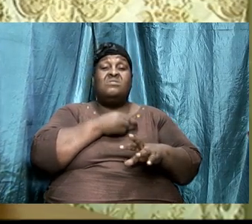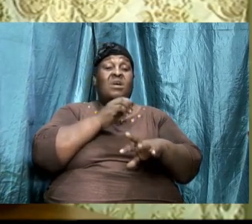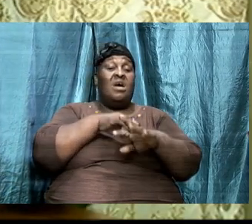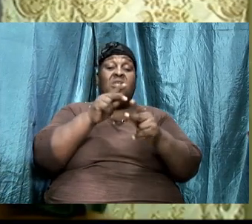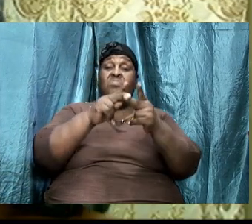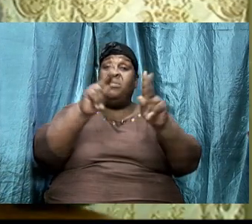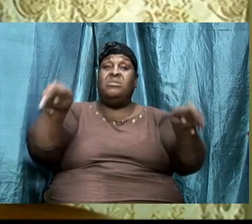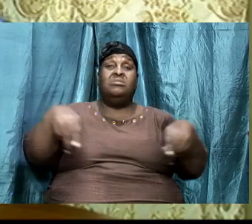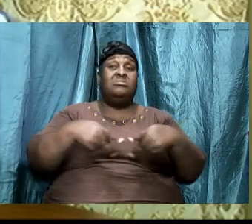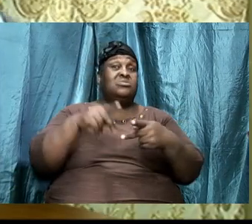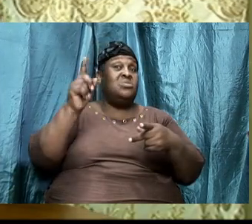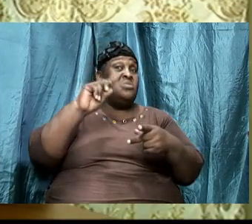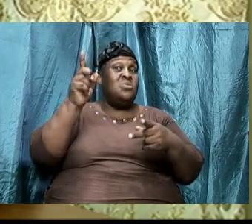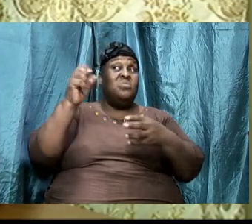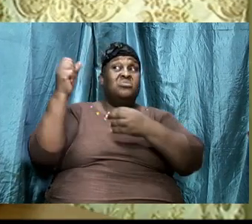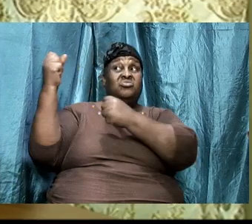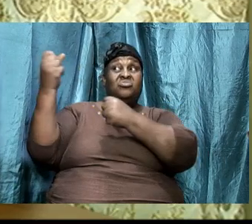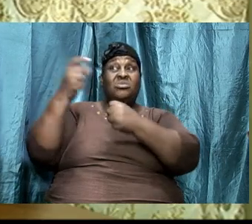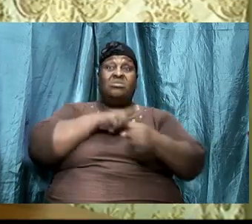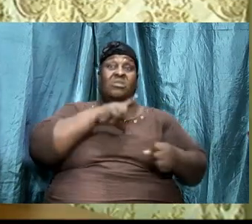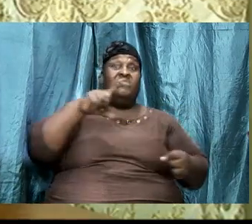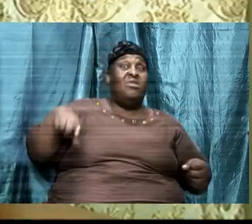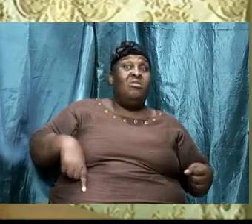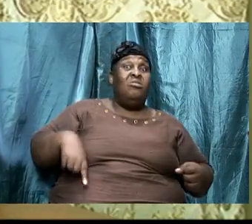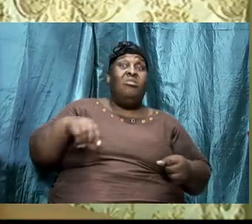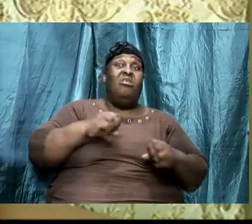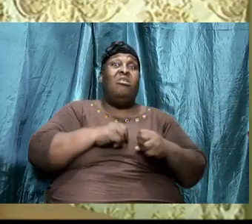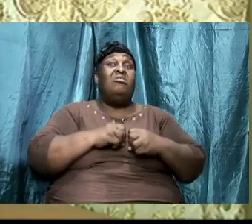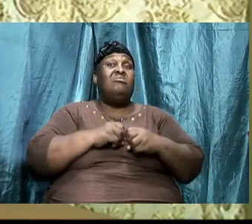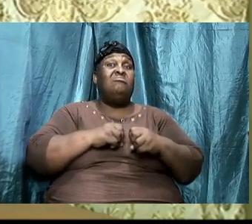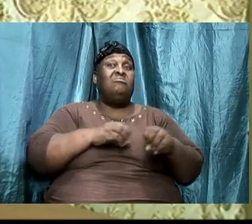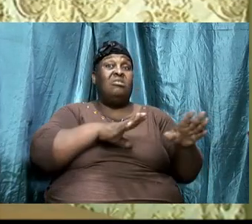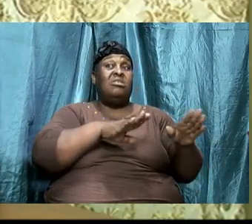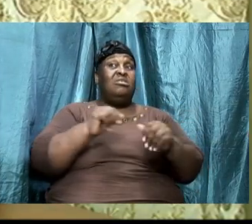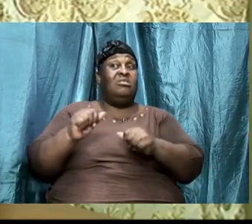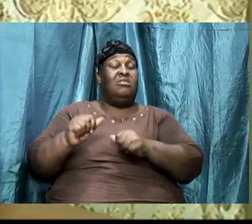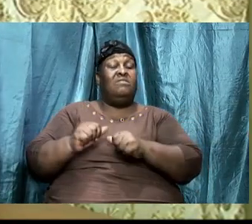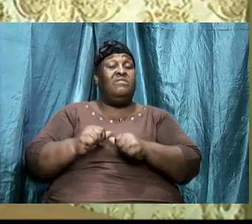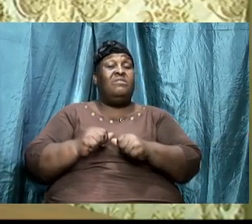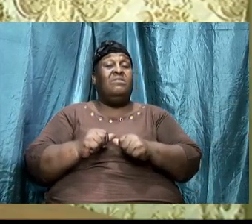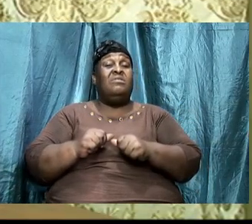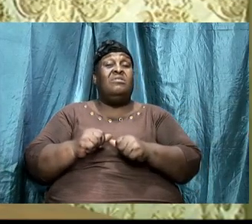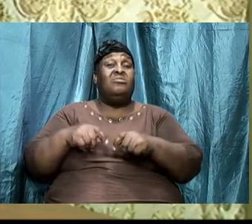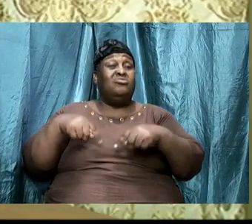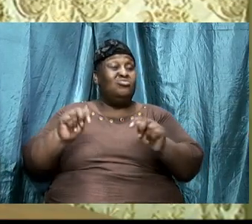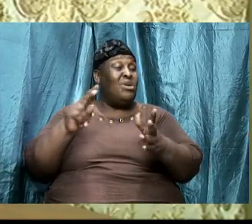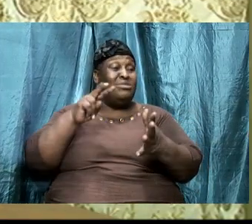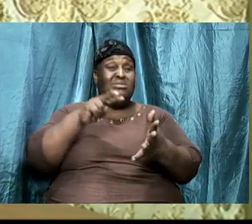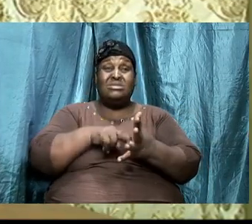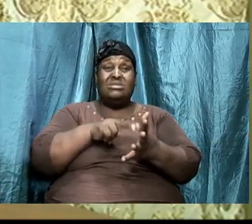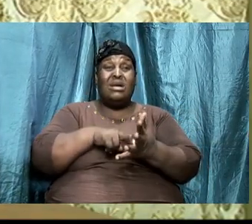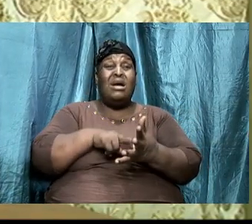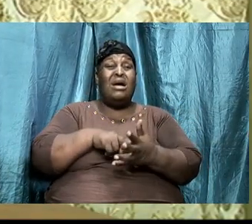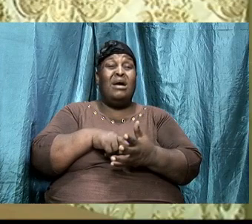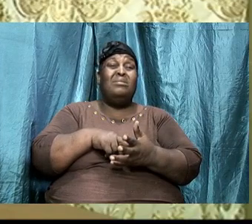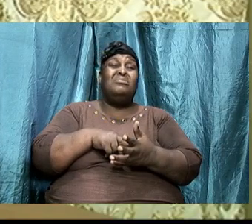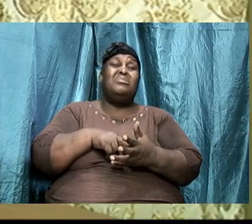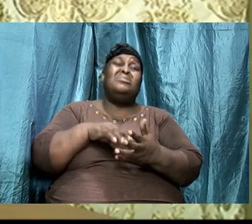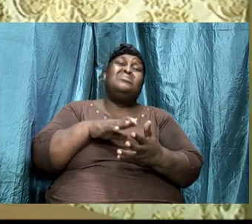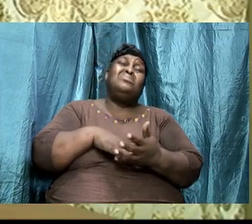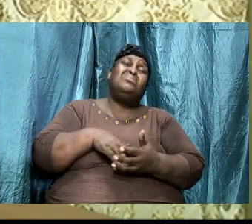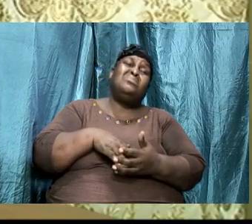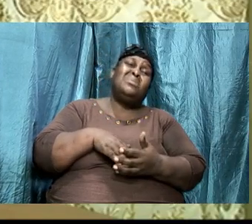and we're trying to stand and we're just sleeping we're just sleeping we can't stand up trying to stand but we're waistline weak